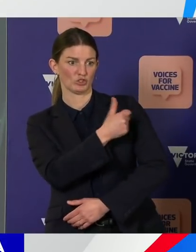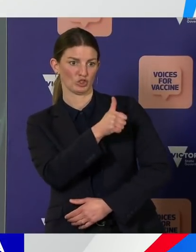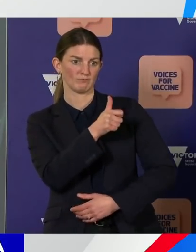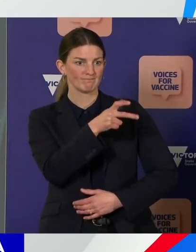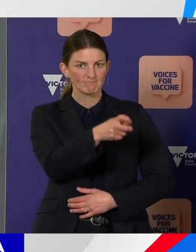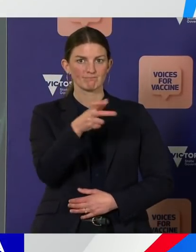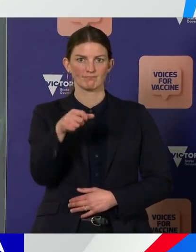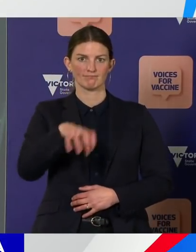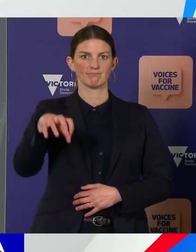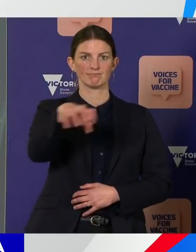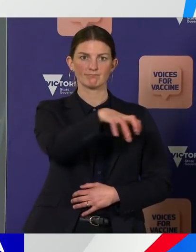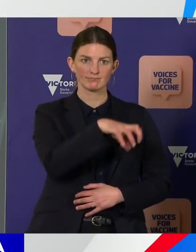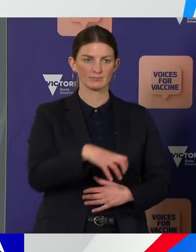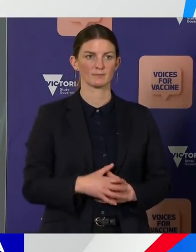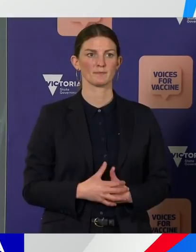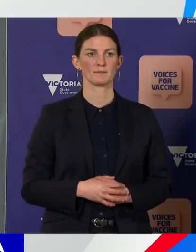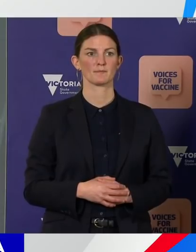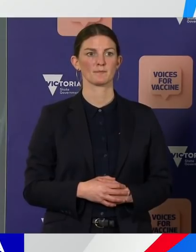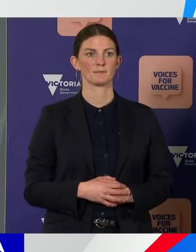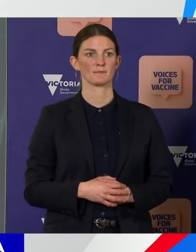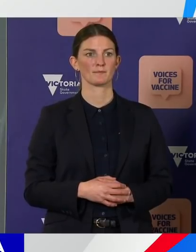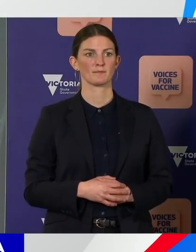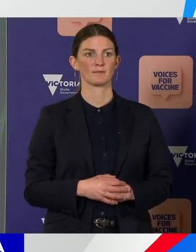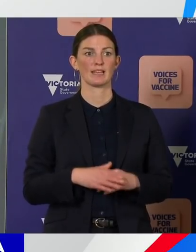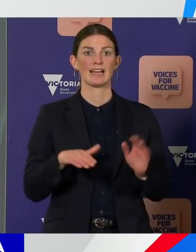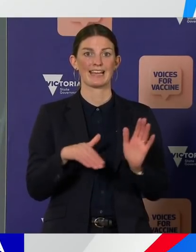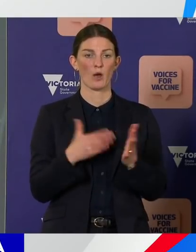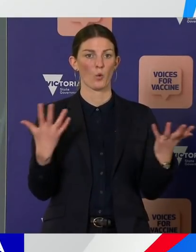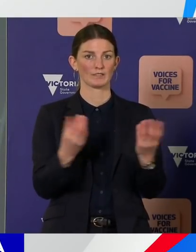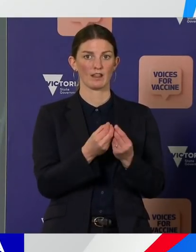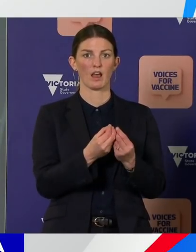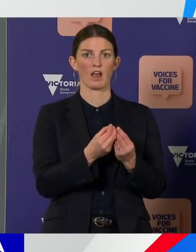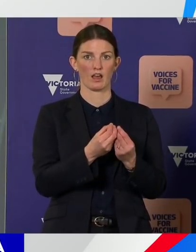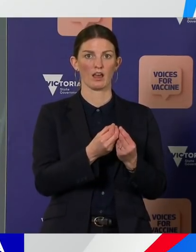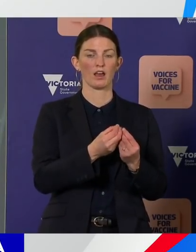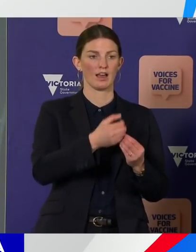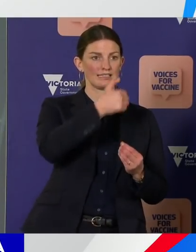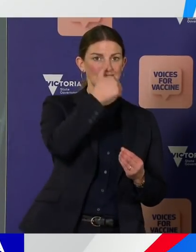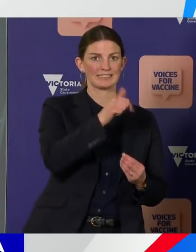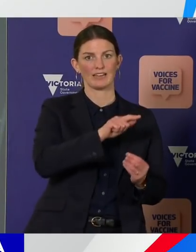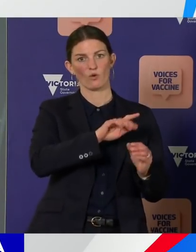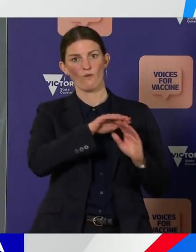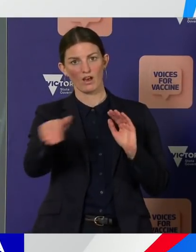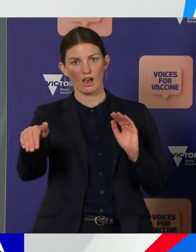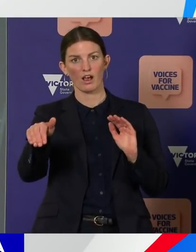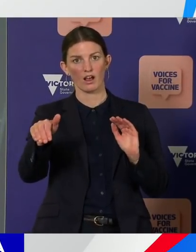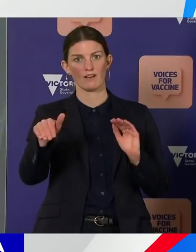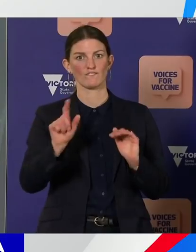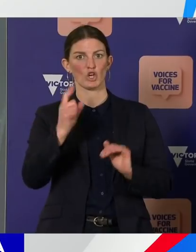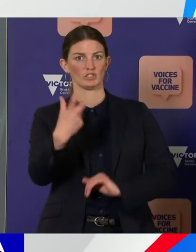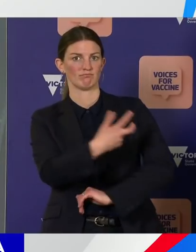We are now at 60.9% of first doses admitted to